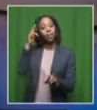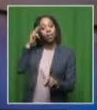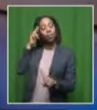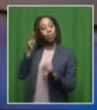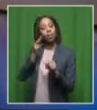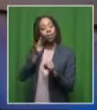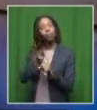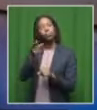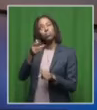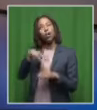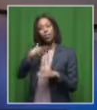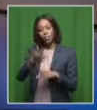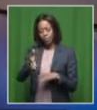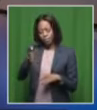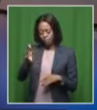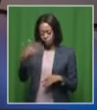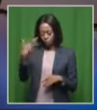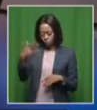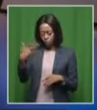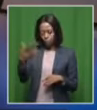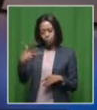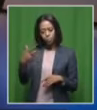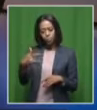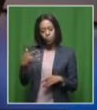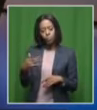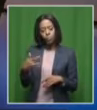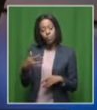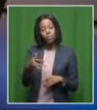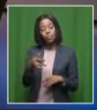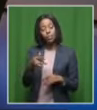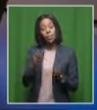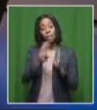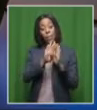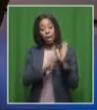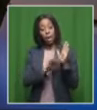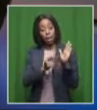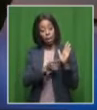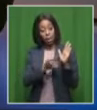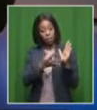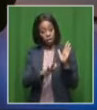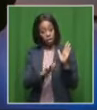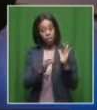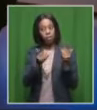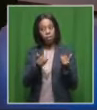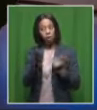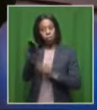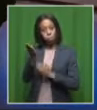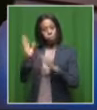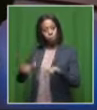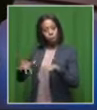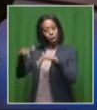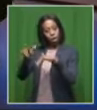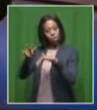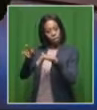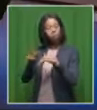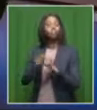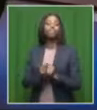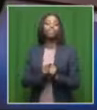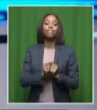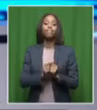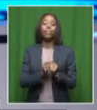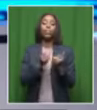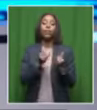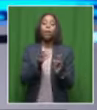after there was a bill, well, it's currently still in parliament. And after